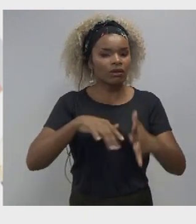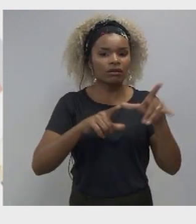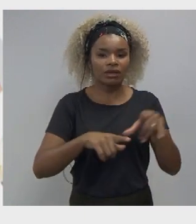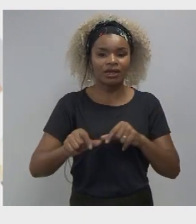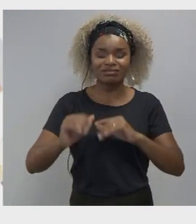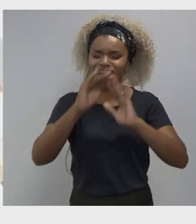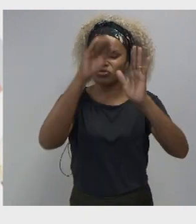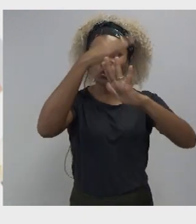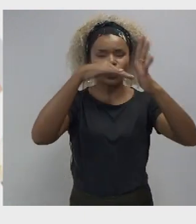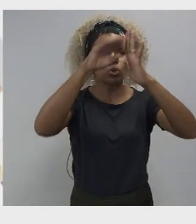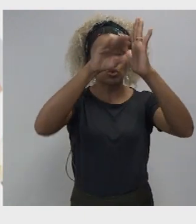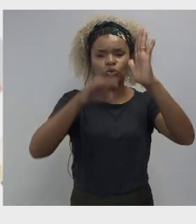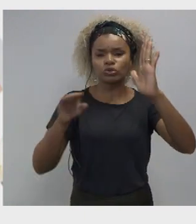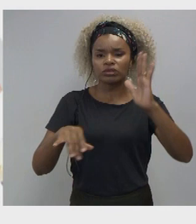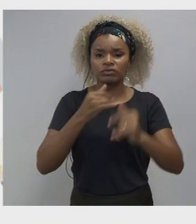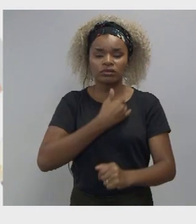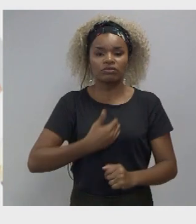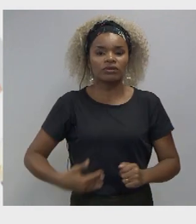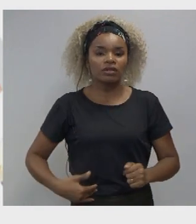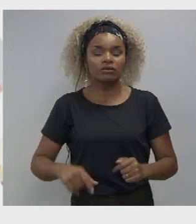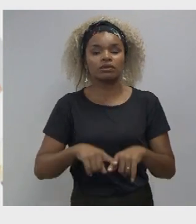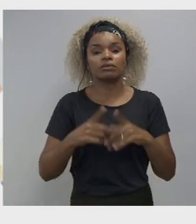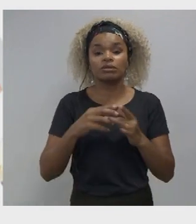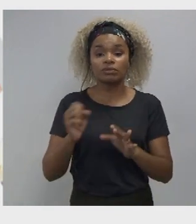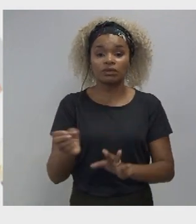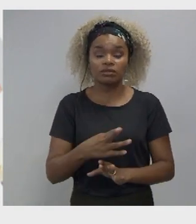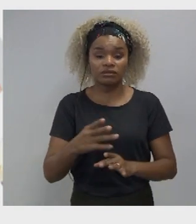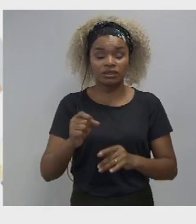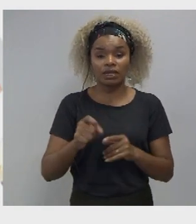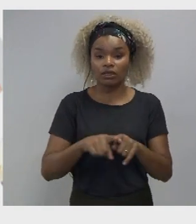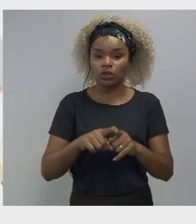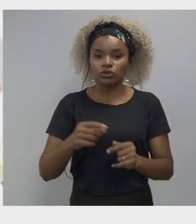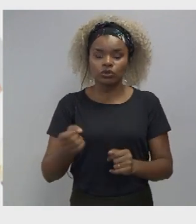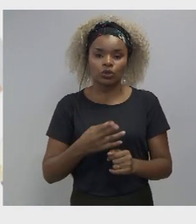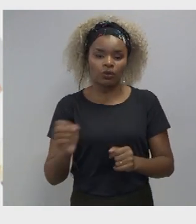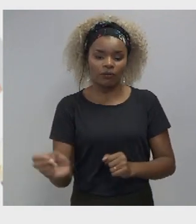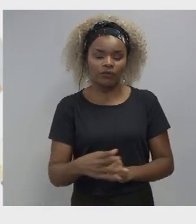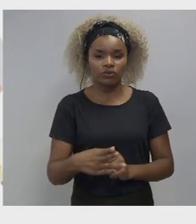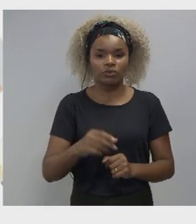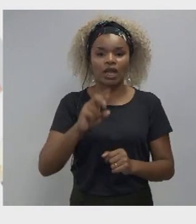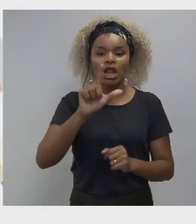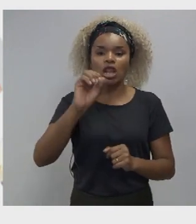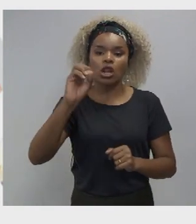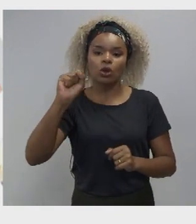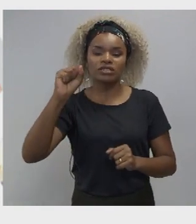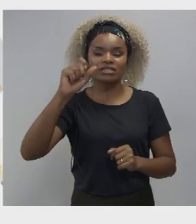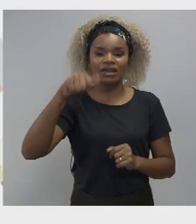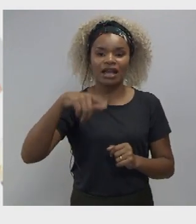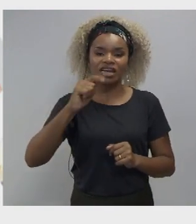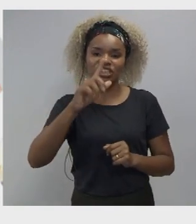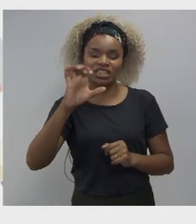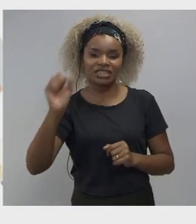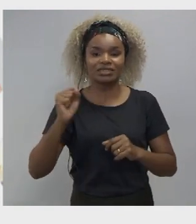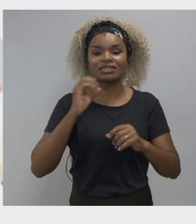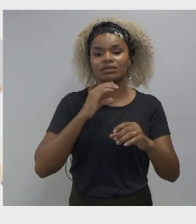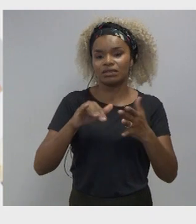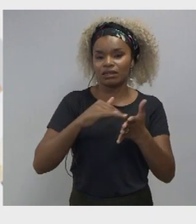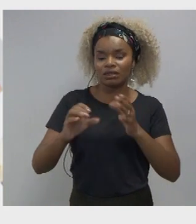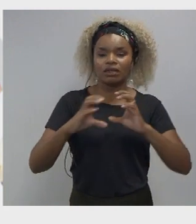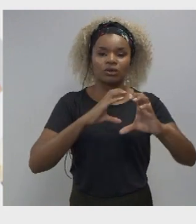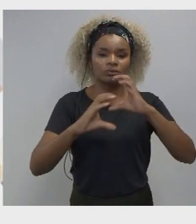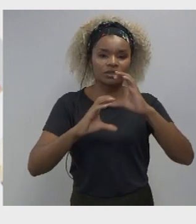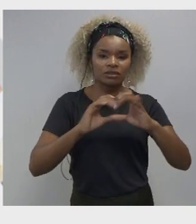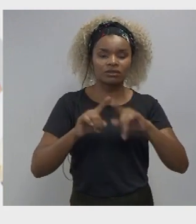government from the innovation team in Los Angeles to your own secretary of IT and communications and the